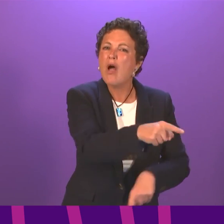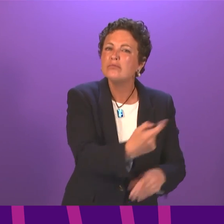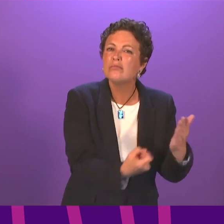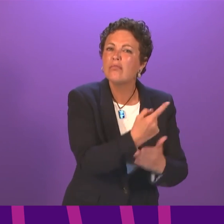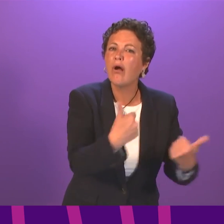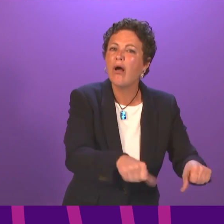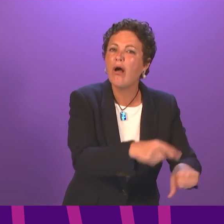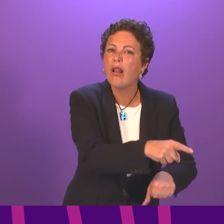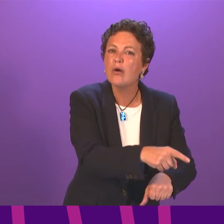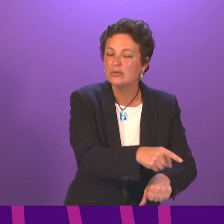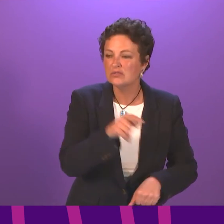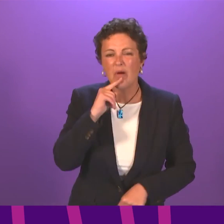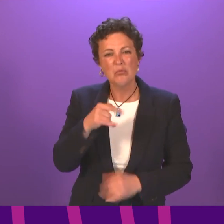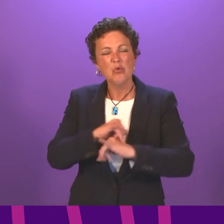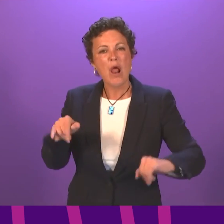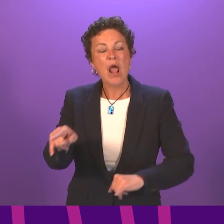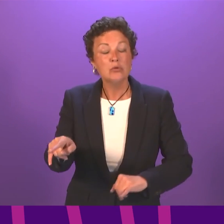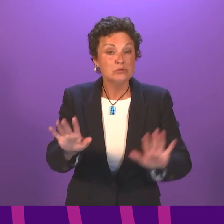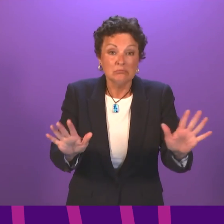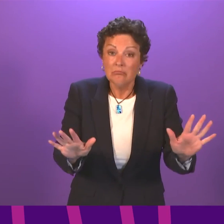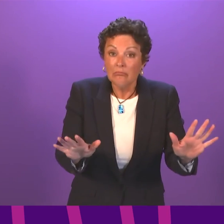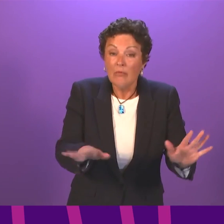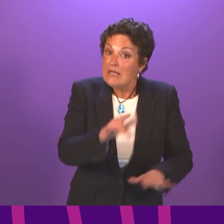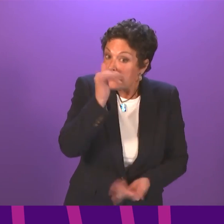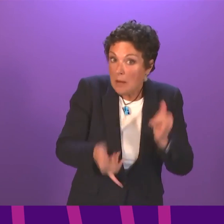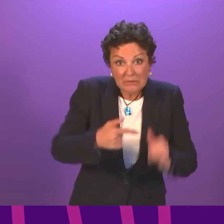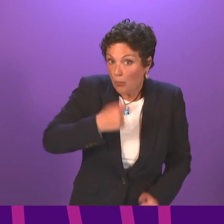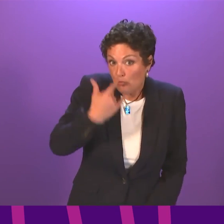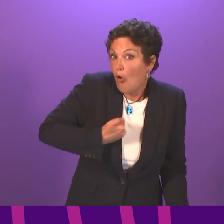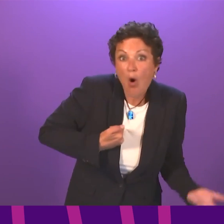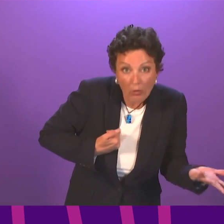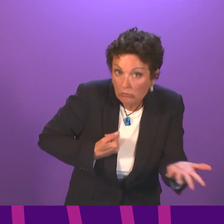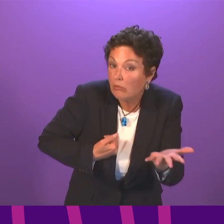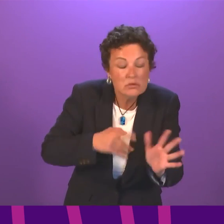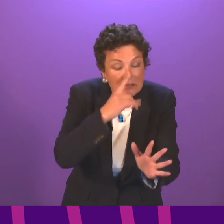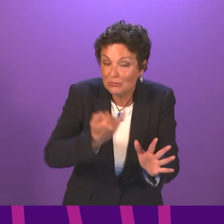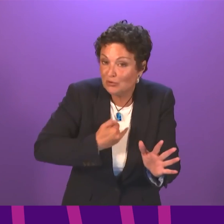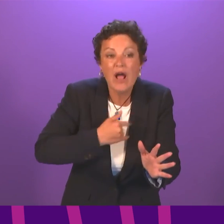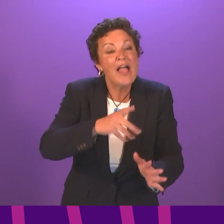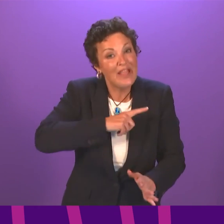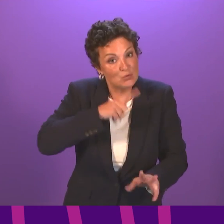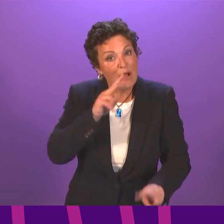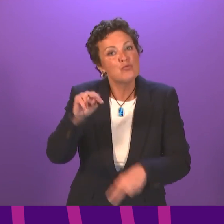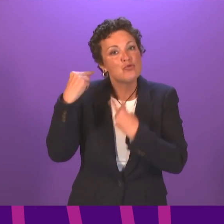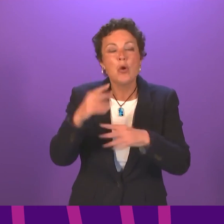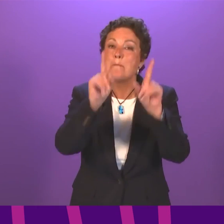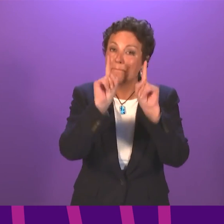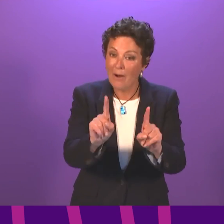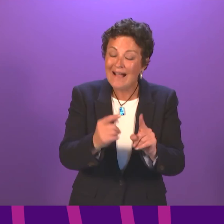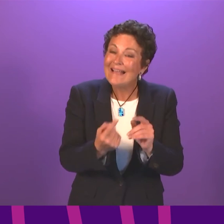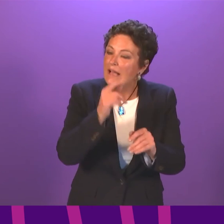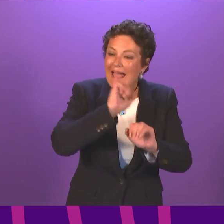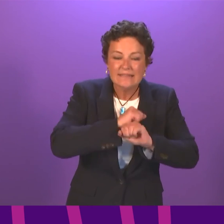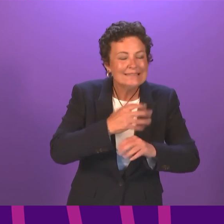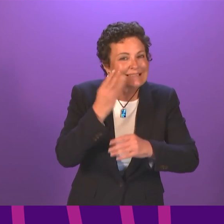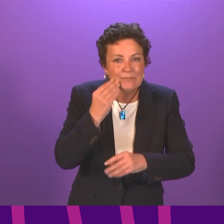Sometimes we get these things wrong which is why we review on an ongoing basis but every event or category of events has to be assessed based on its own